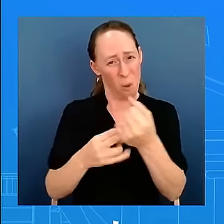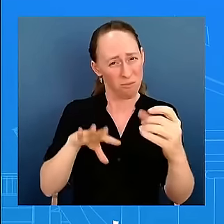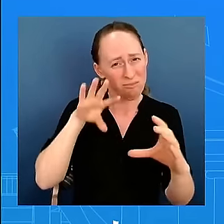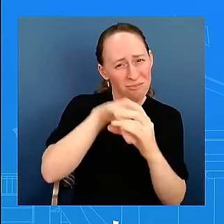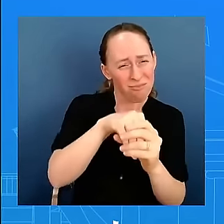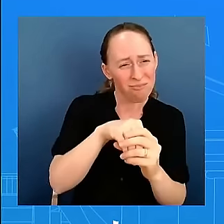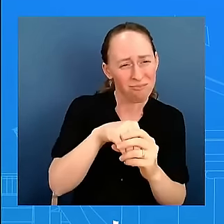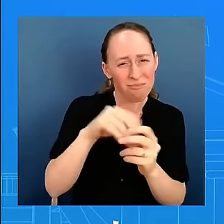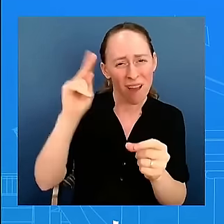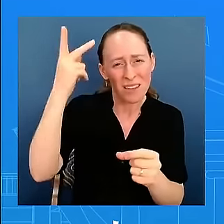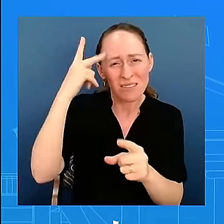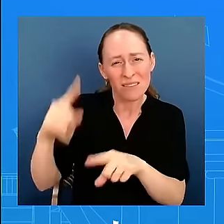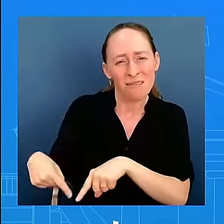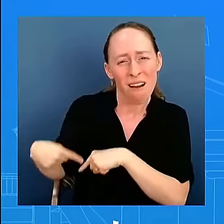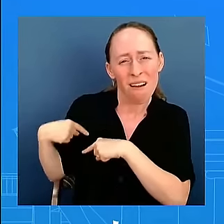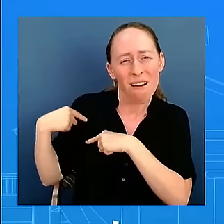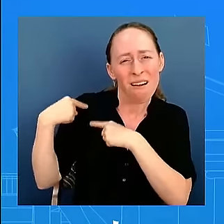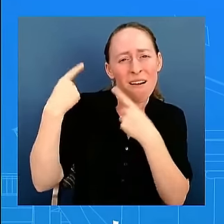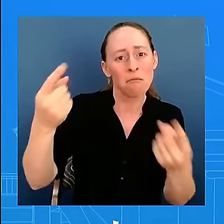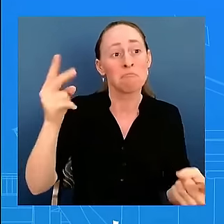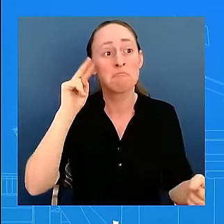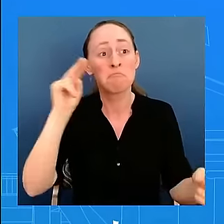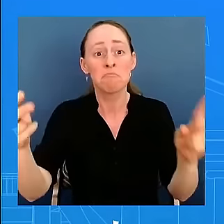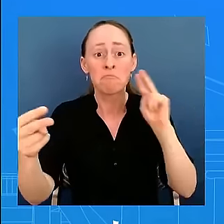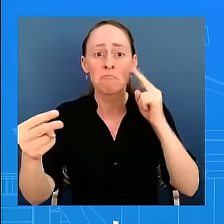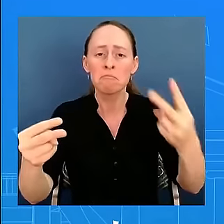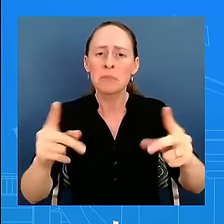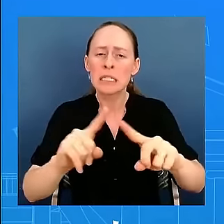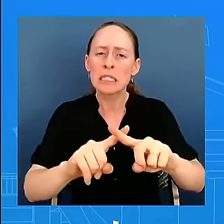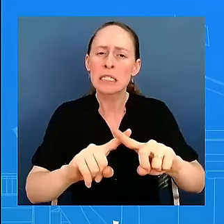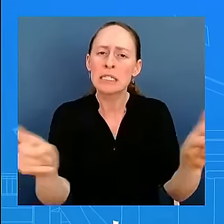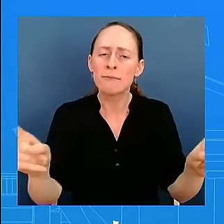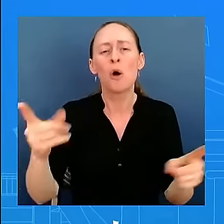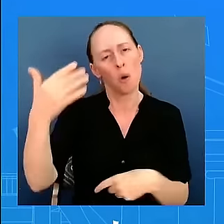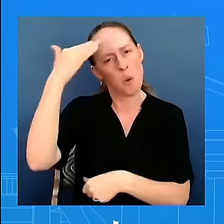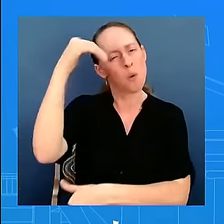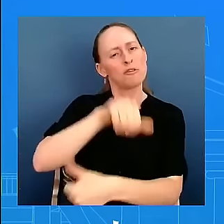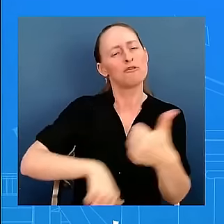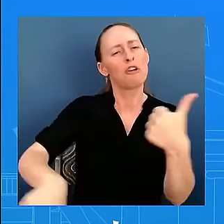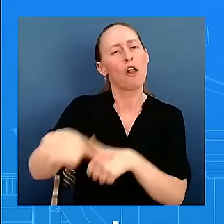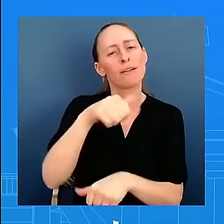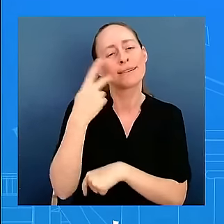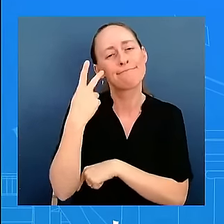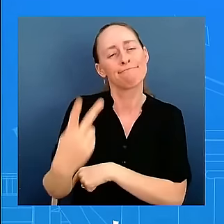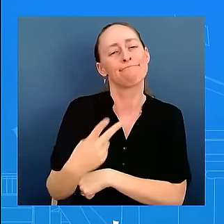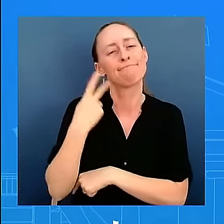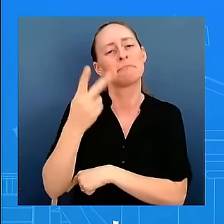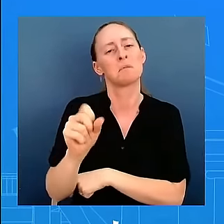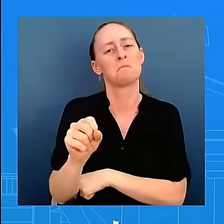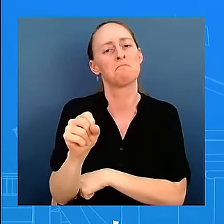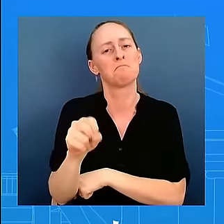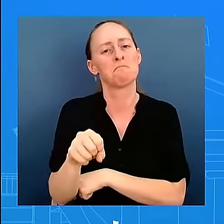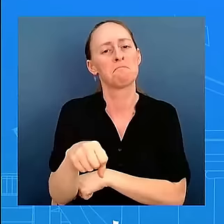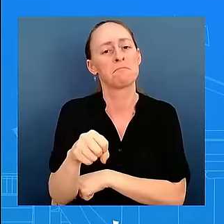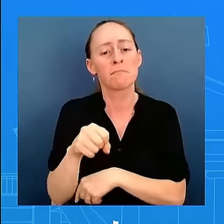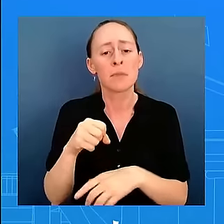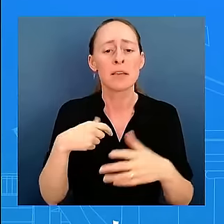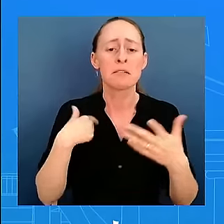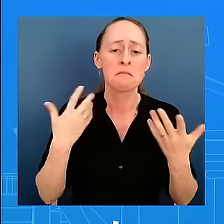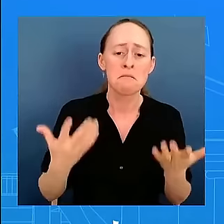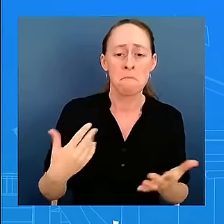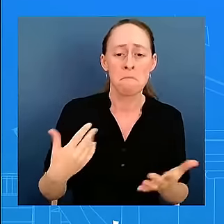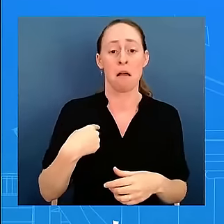they know one another. believe, I know I'm speaking for President Biden, that he's very comfortable